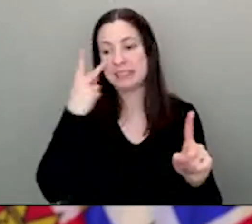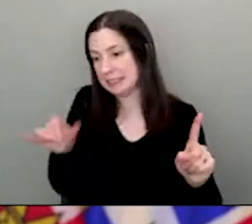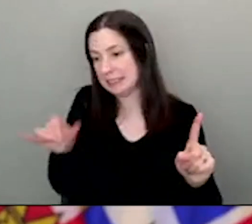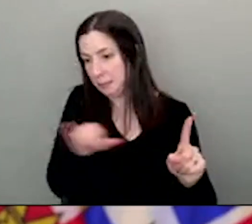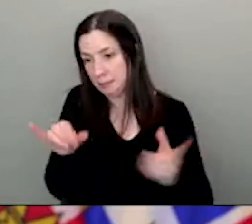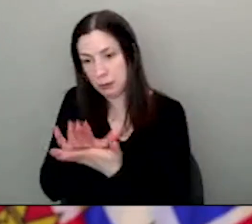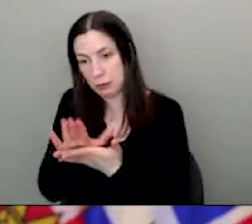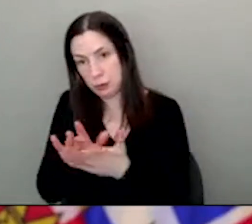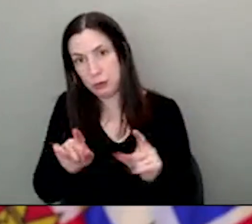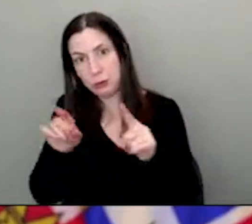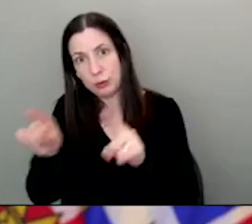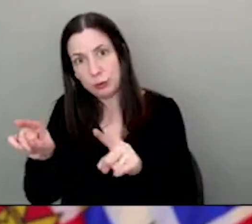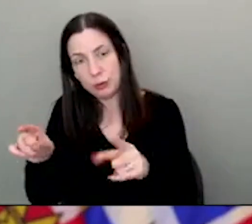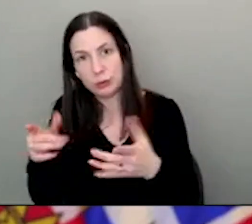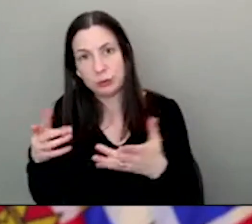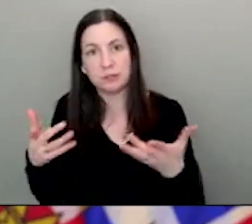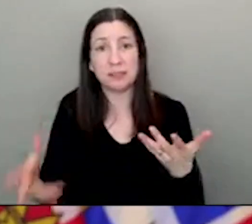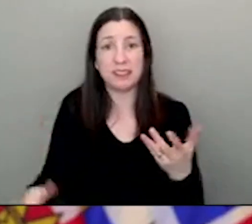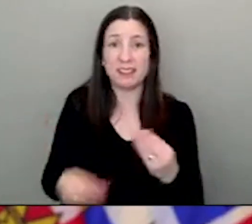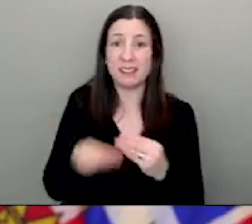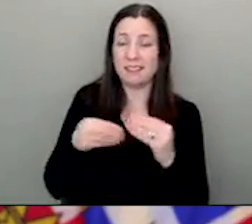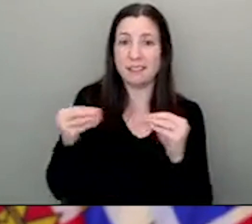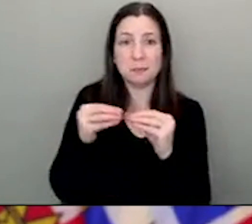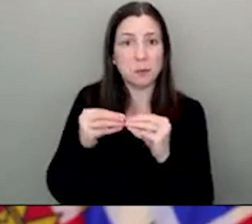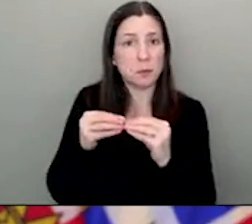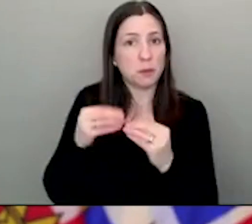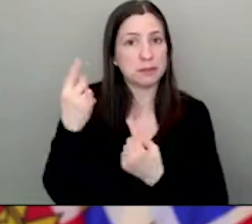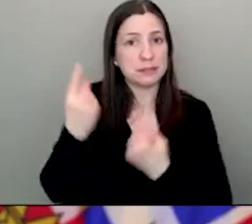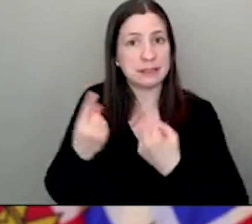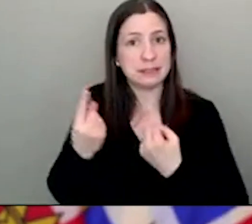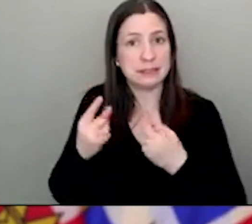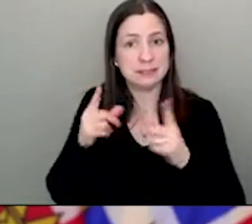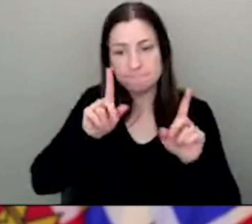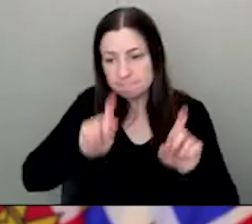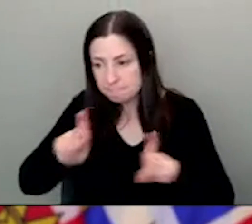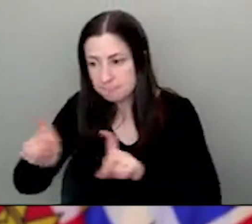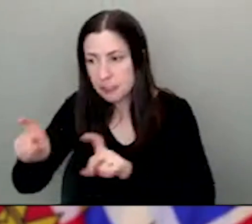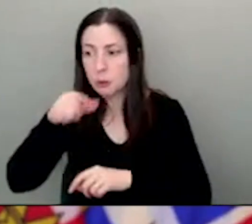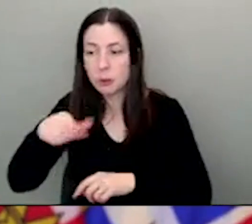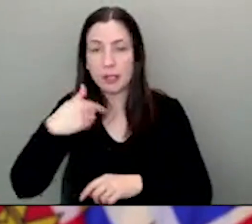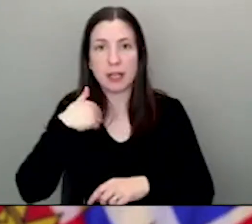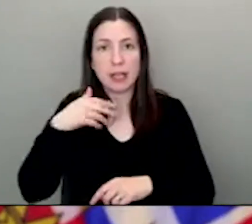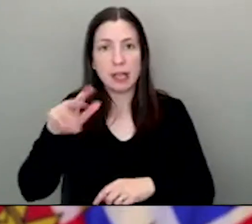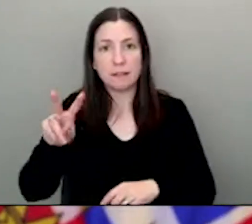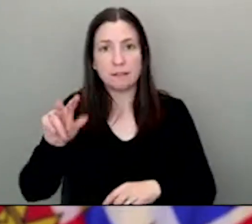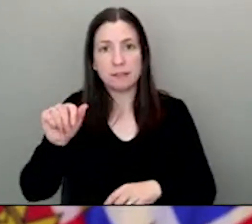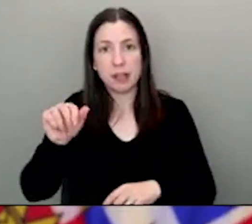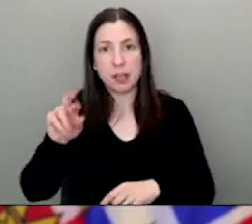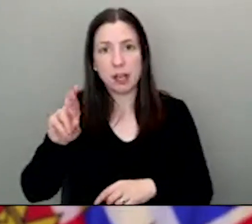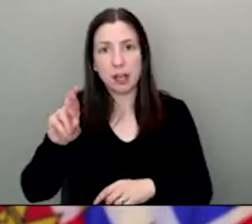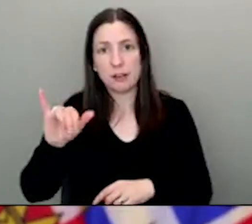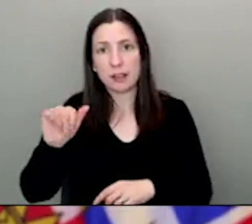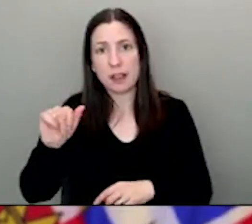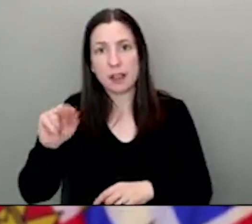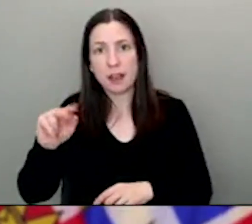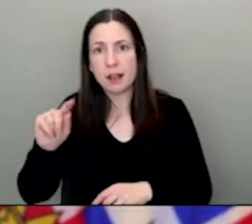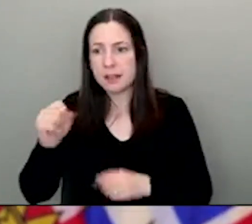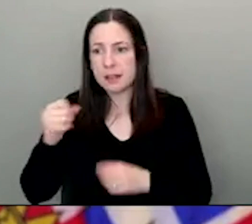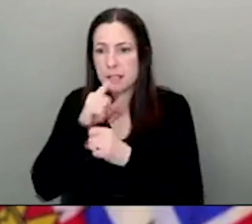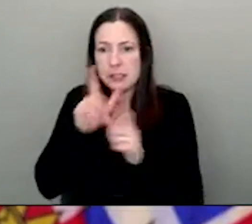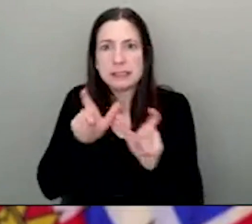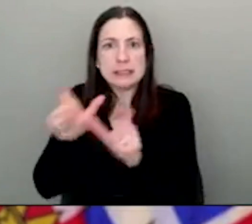extra testing around people. People who are infected with these variants to make sure we can stop transmission.